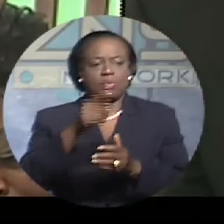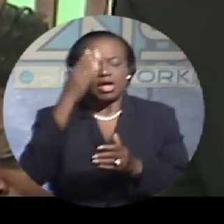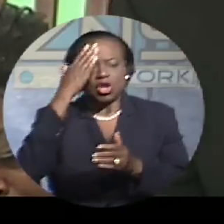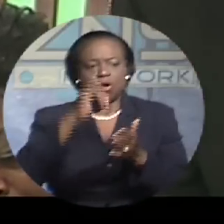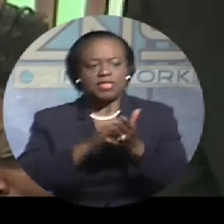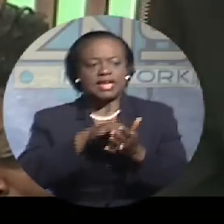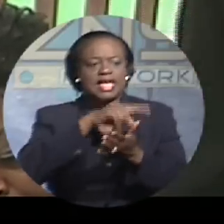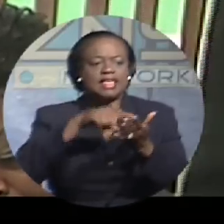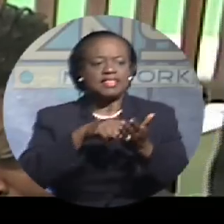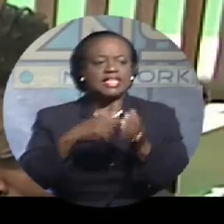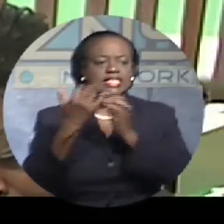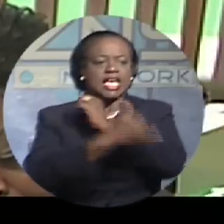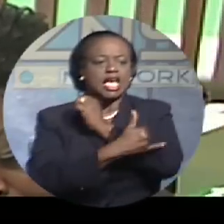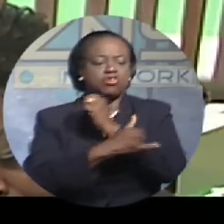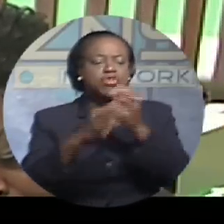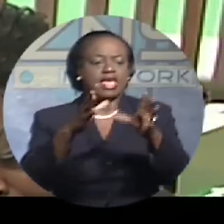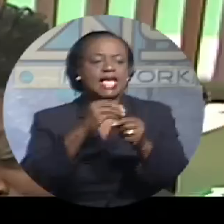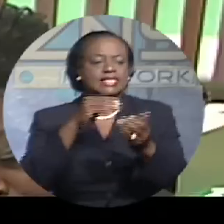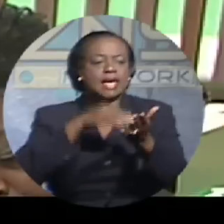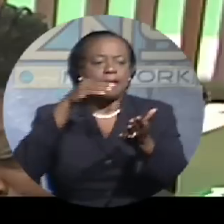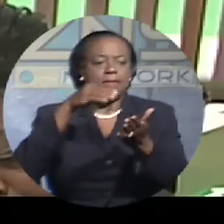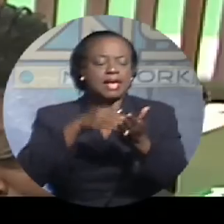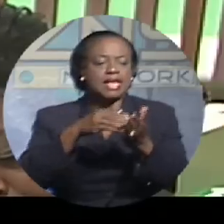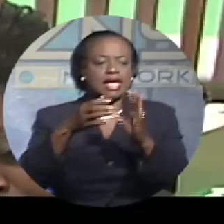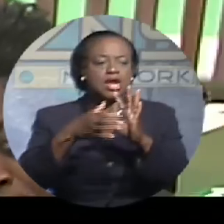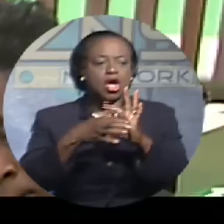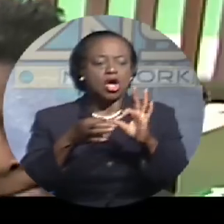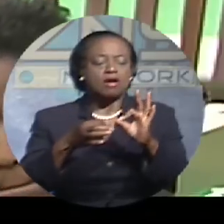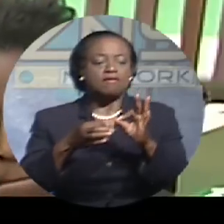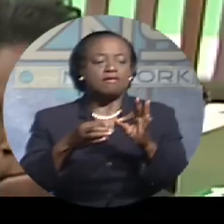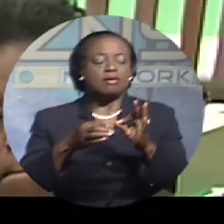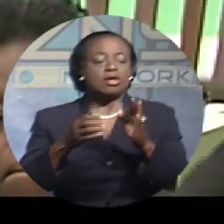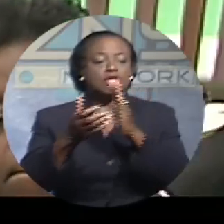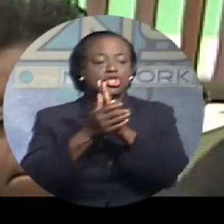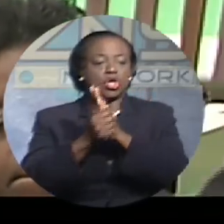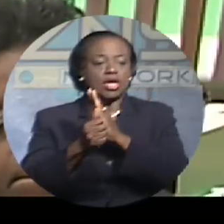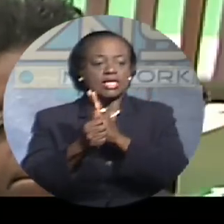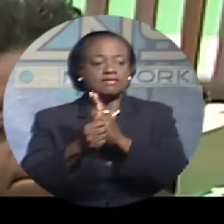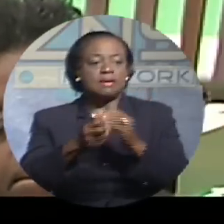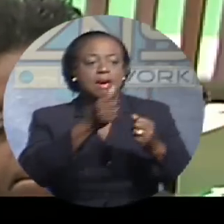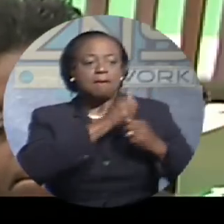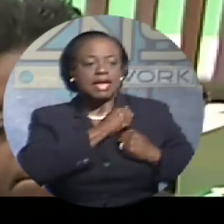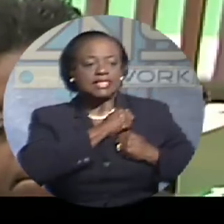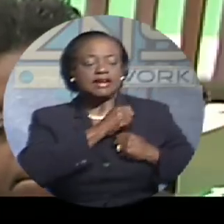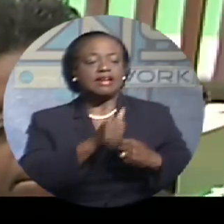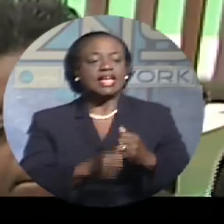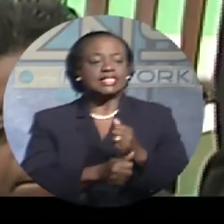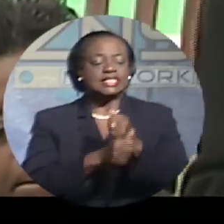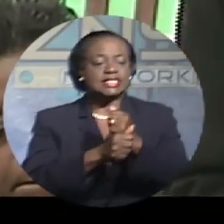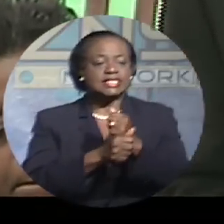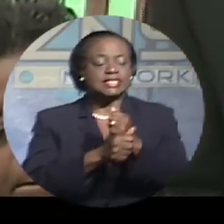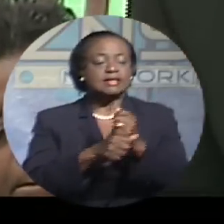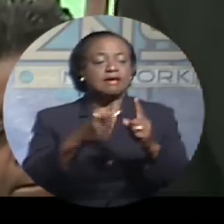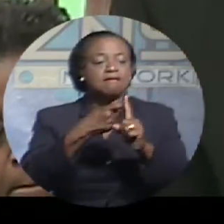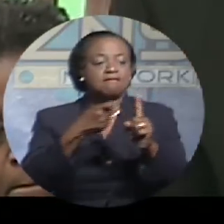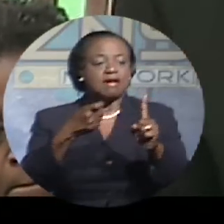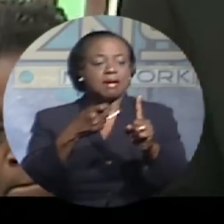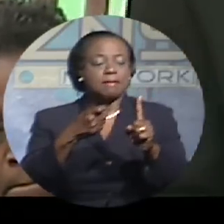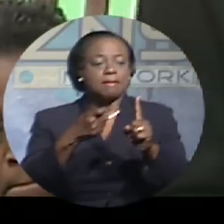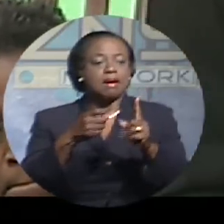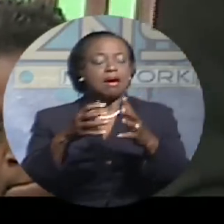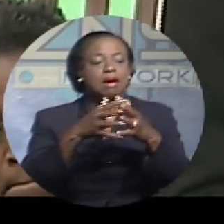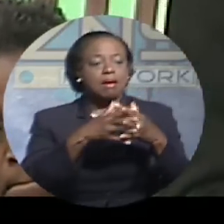receives millions of dollars in military assistance that, given the way American foreign policy works,